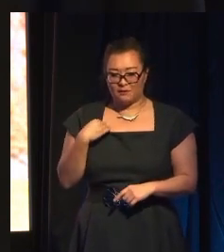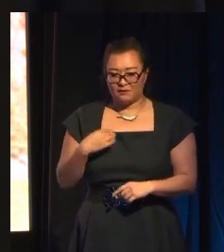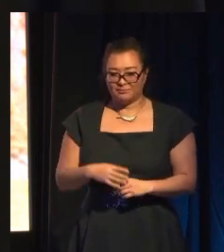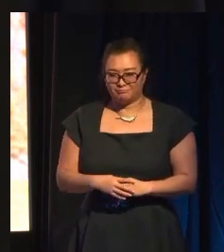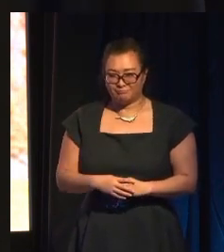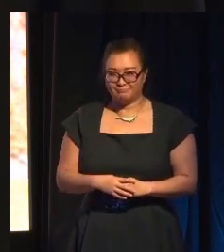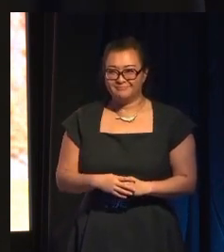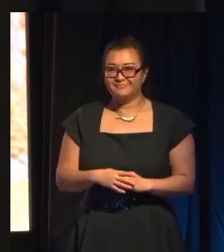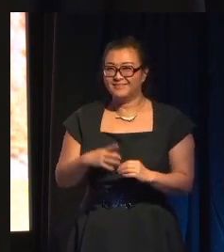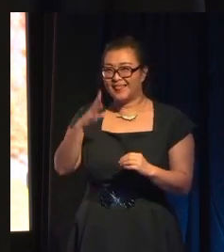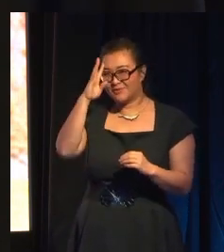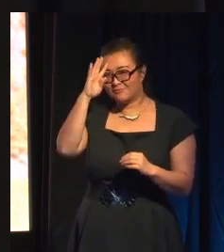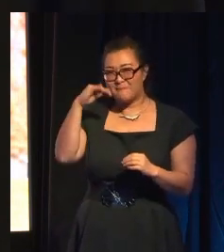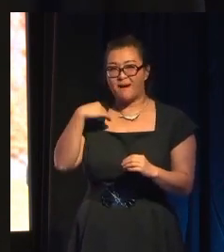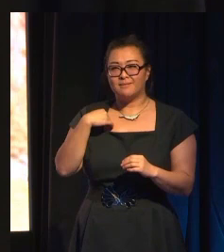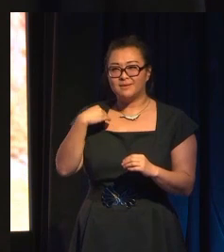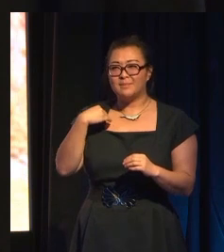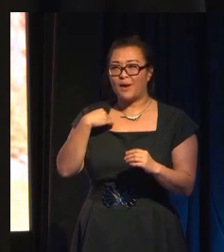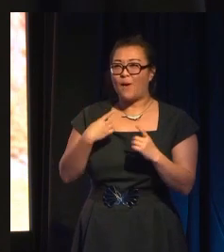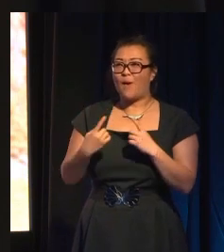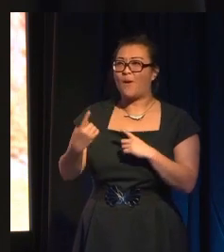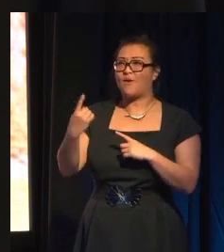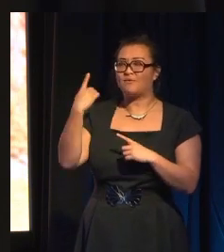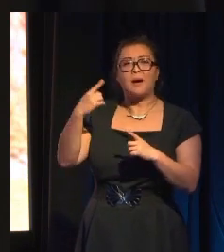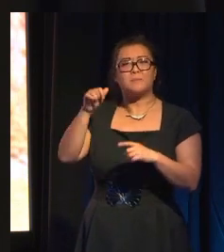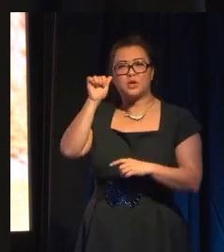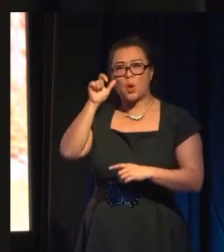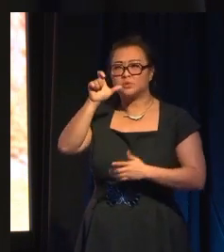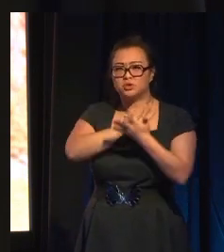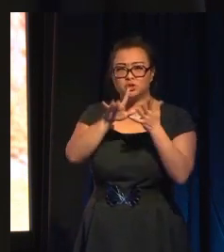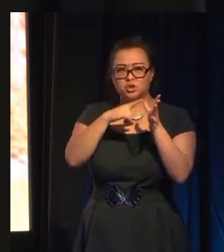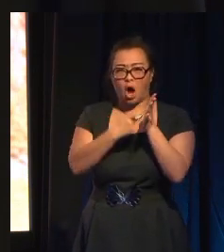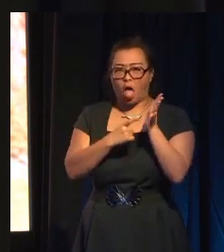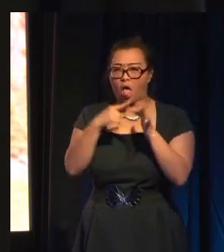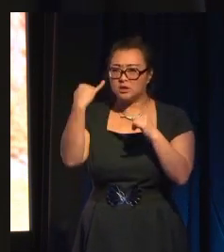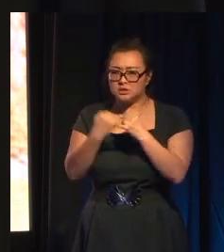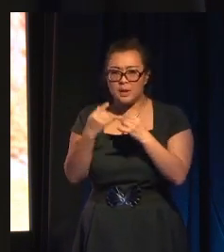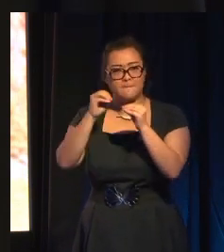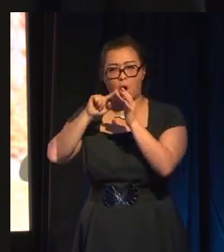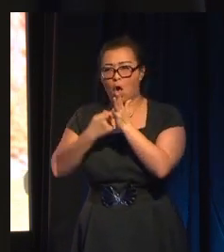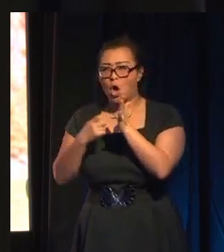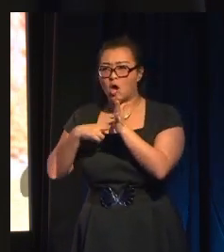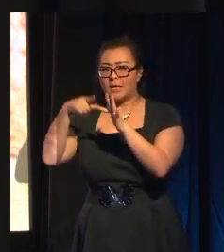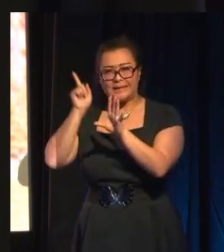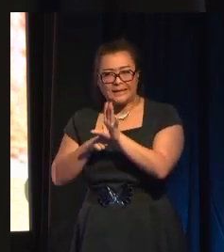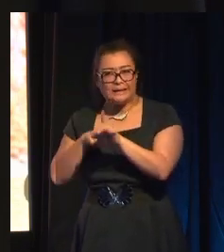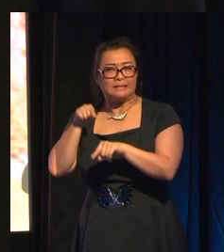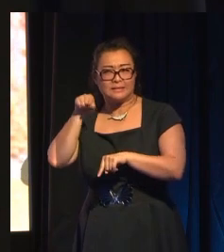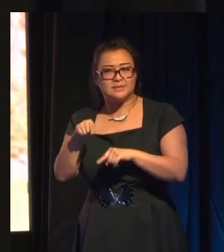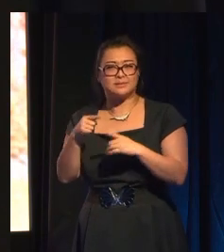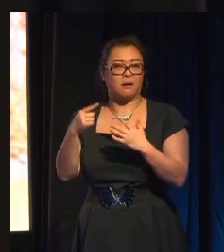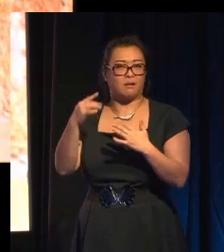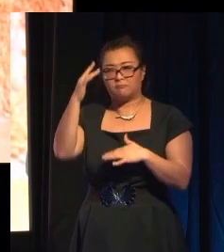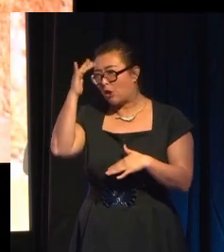London being a public, like Charles Burney. Heard of Charles Burney? Anyone? A philosopher, esthetician from the 18th century. I think he lived in London.